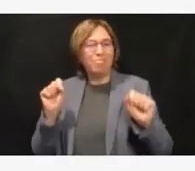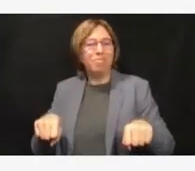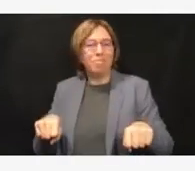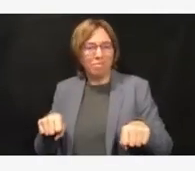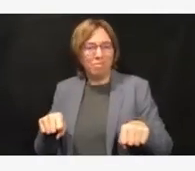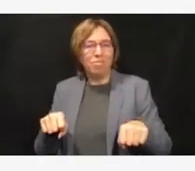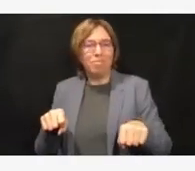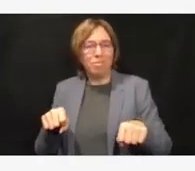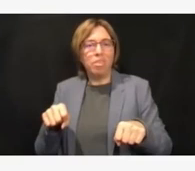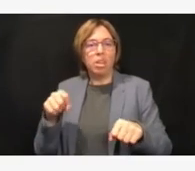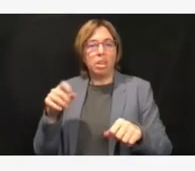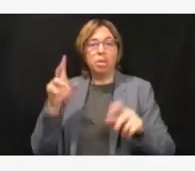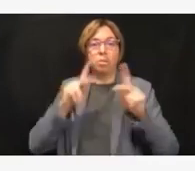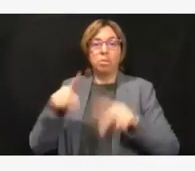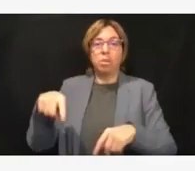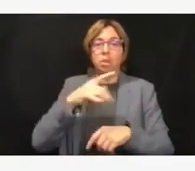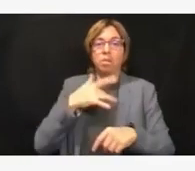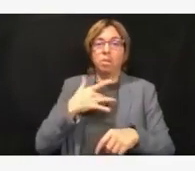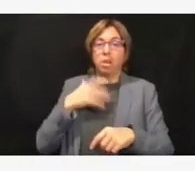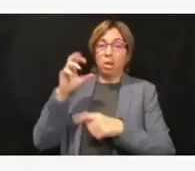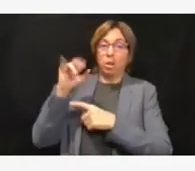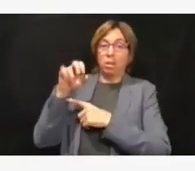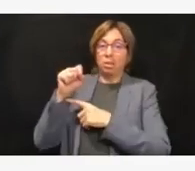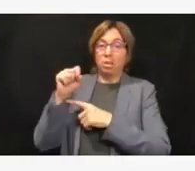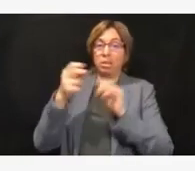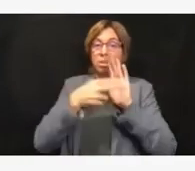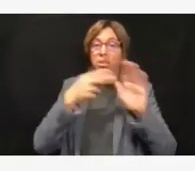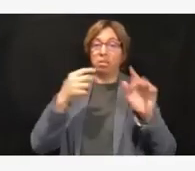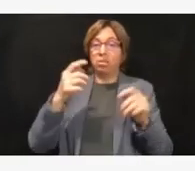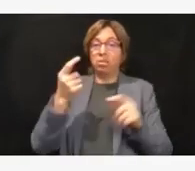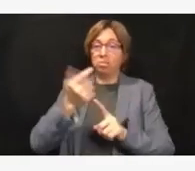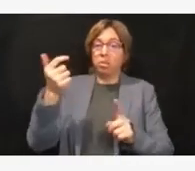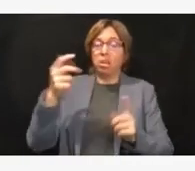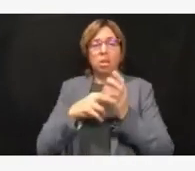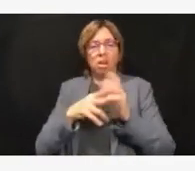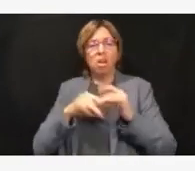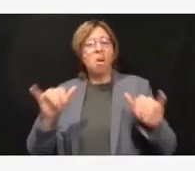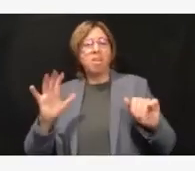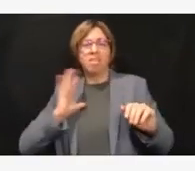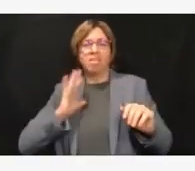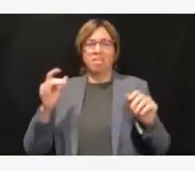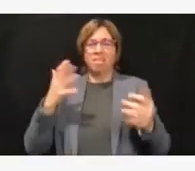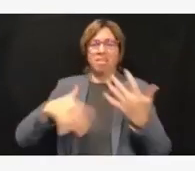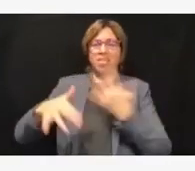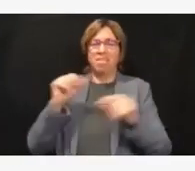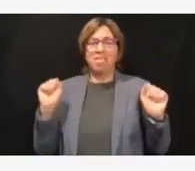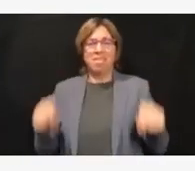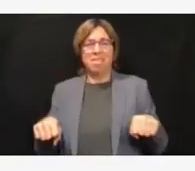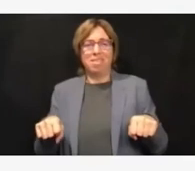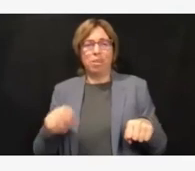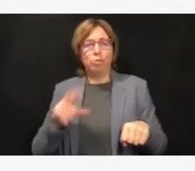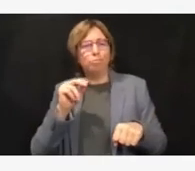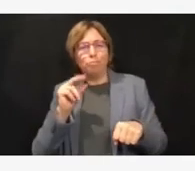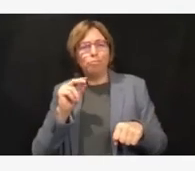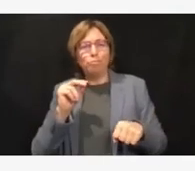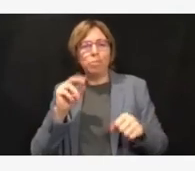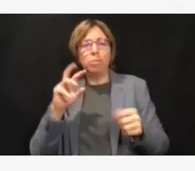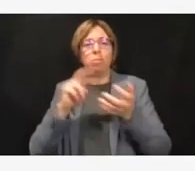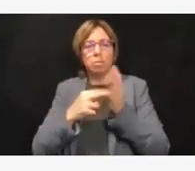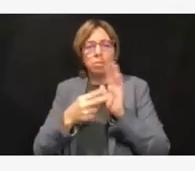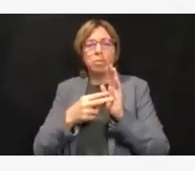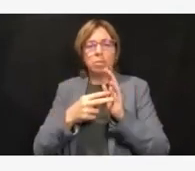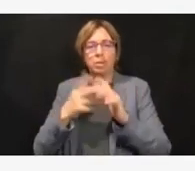double down on the message, please, that this is not mission accomplished. This is still use our, let's